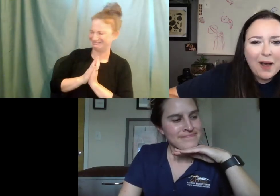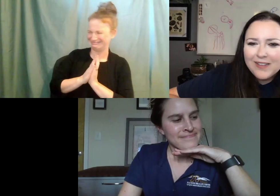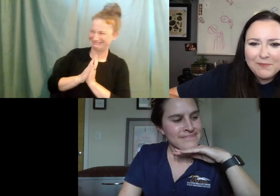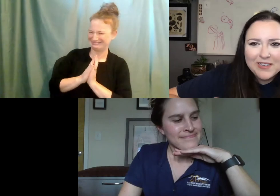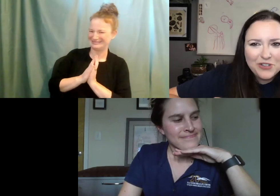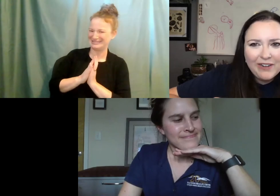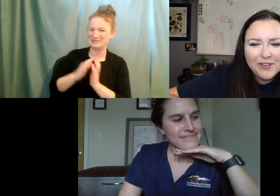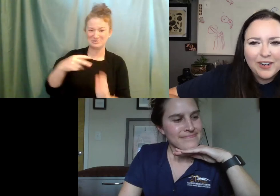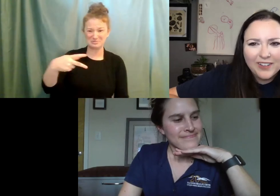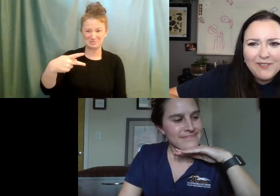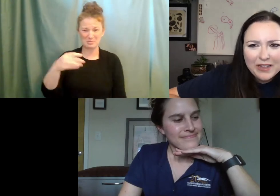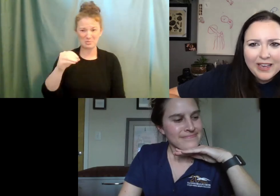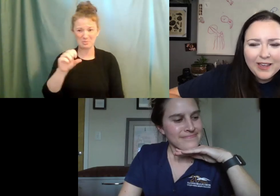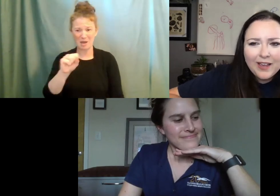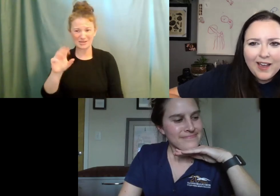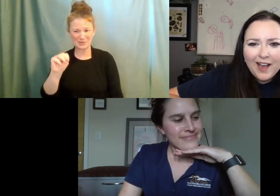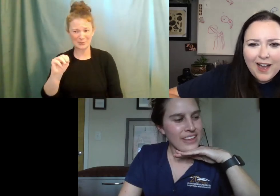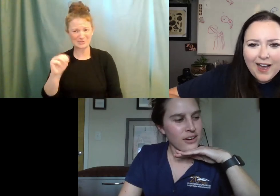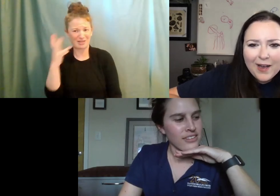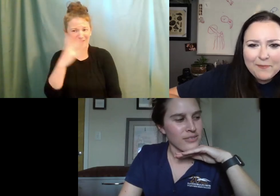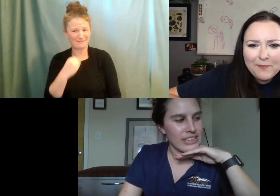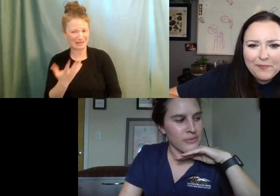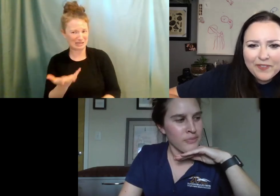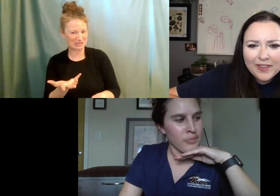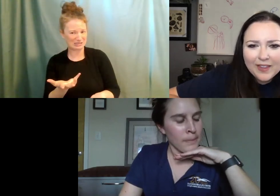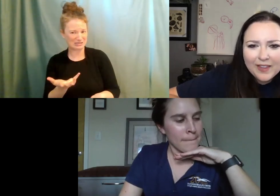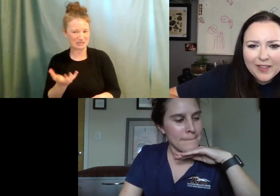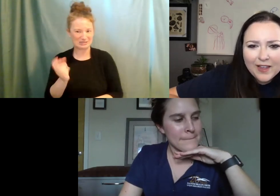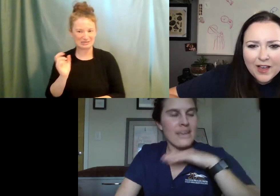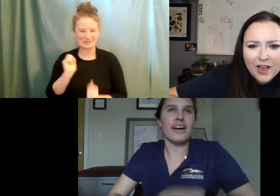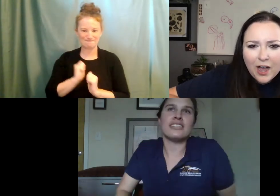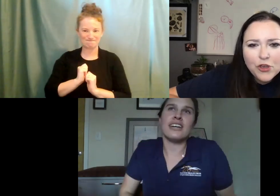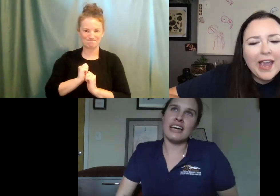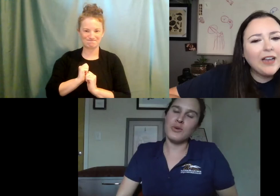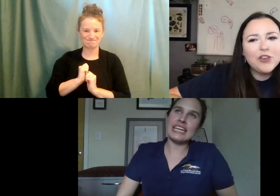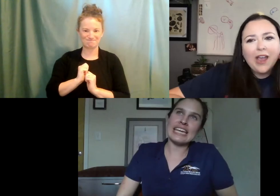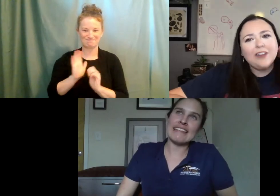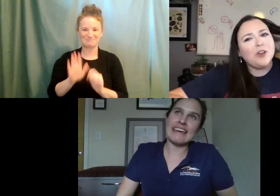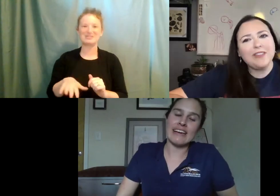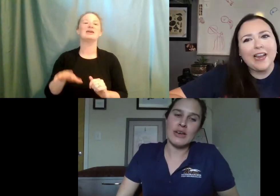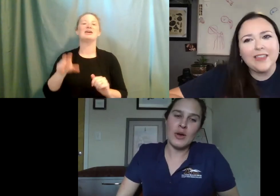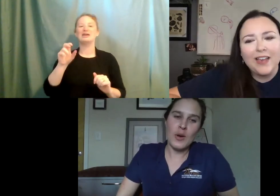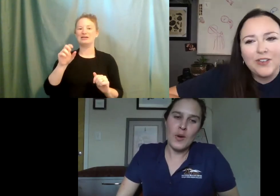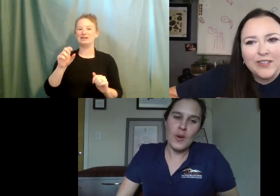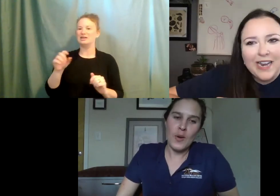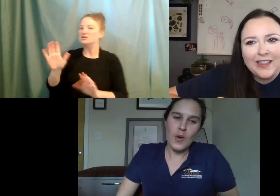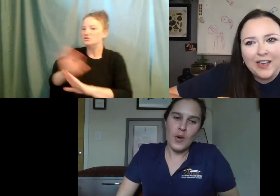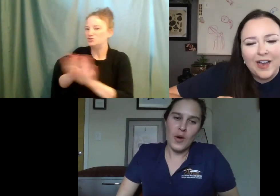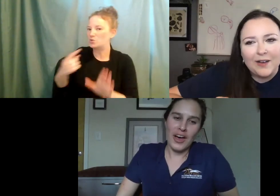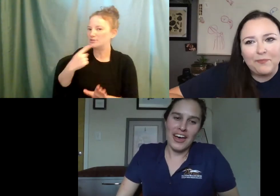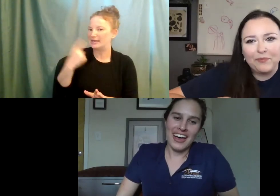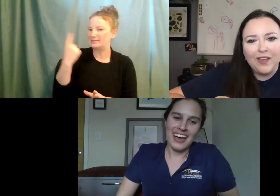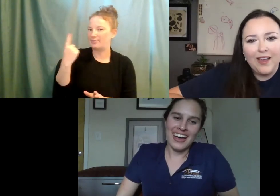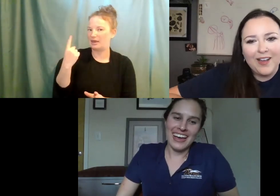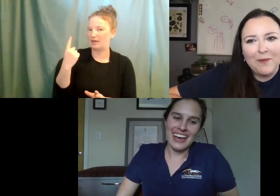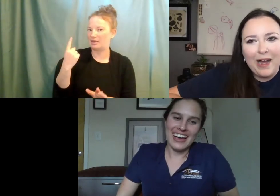but possums in general are lovely. They are lovely. If I can tell anyone anything. say anything, don't say anything,